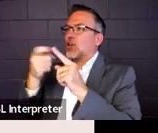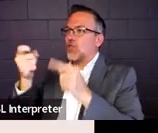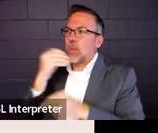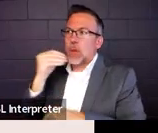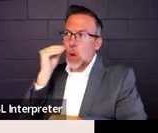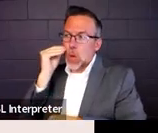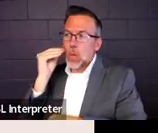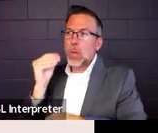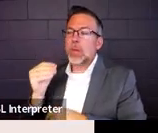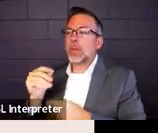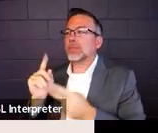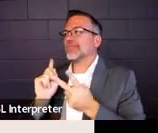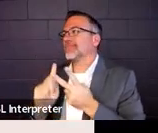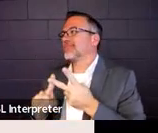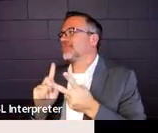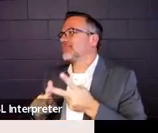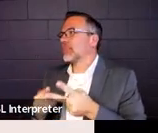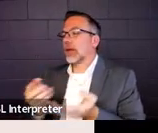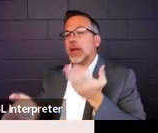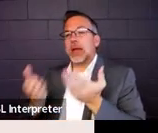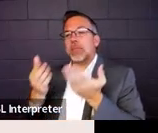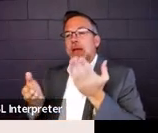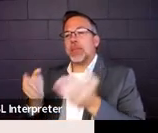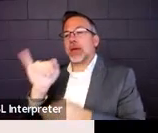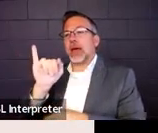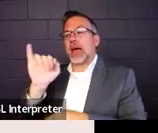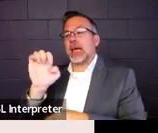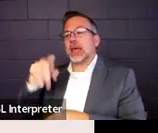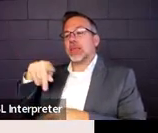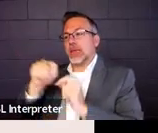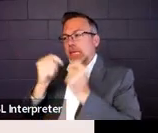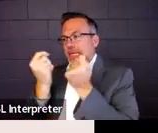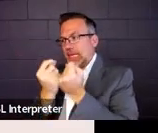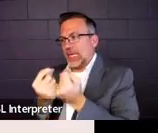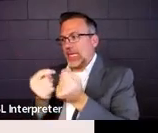Um, maybe the team can talk about, um,